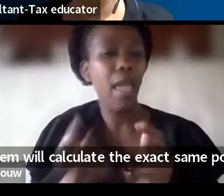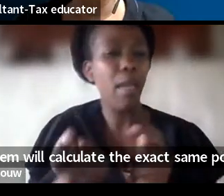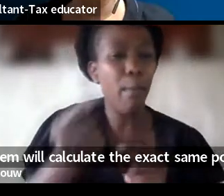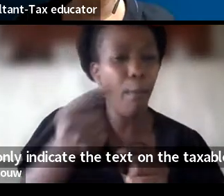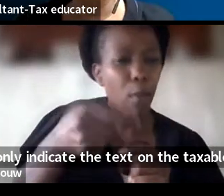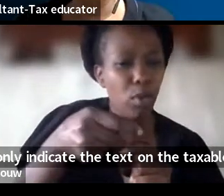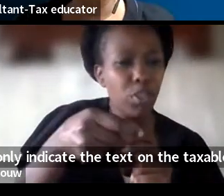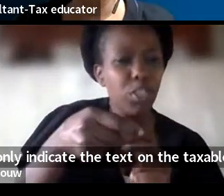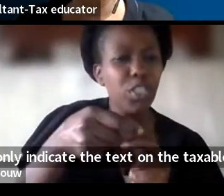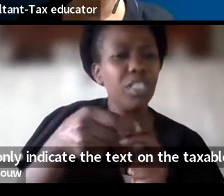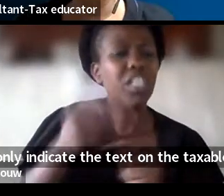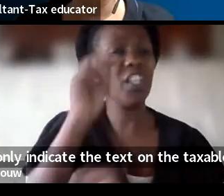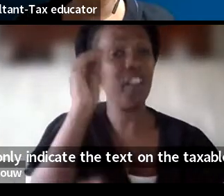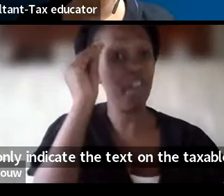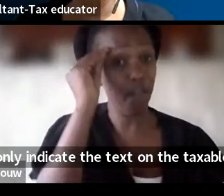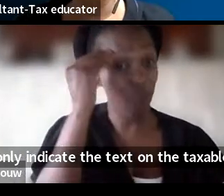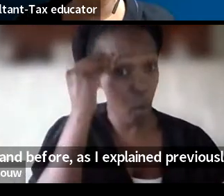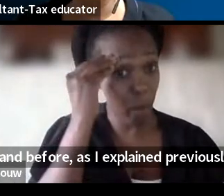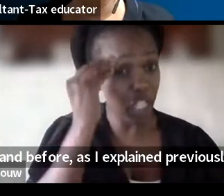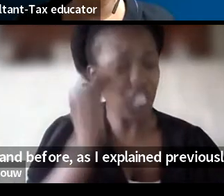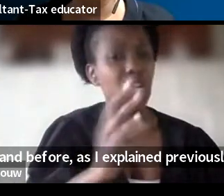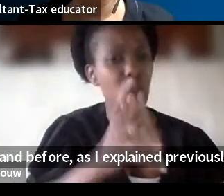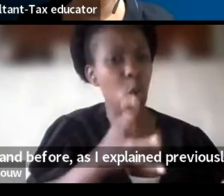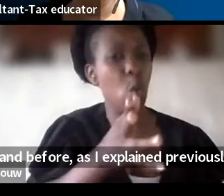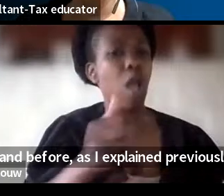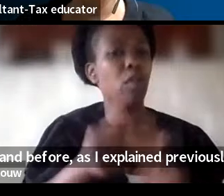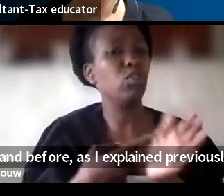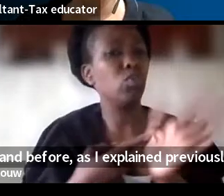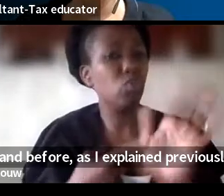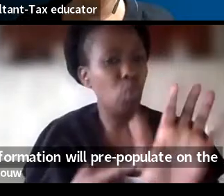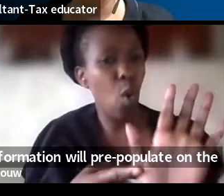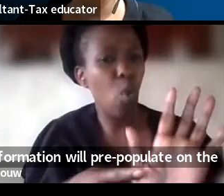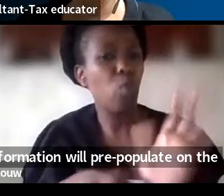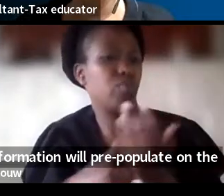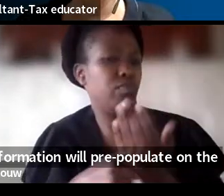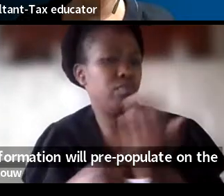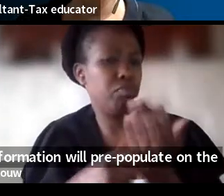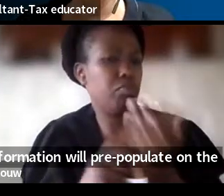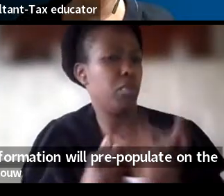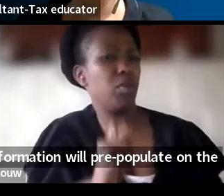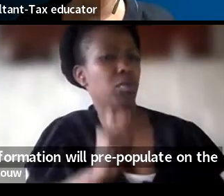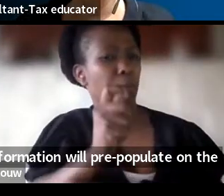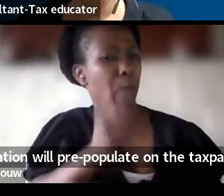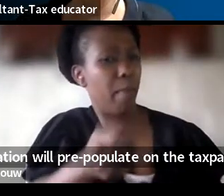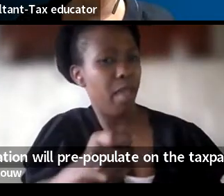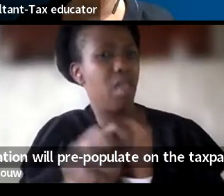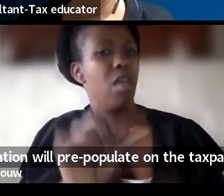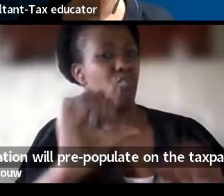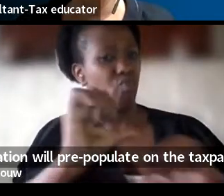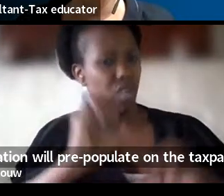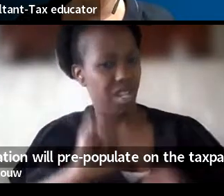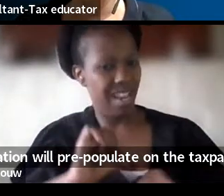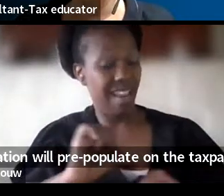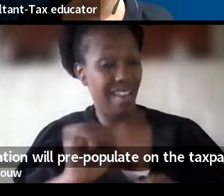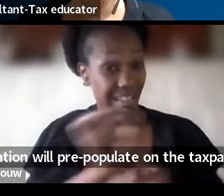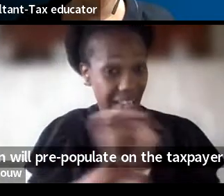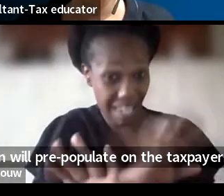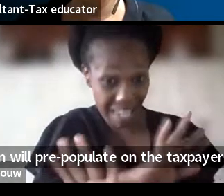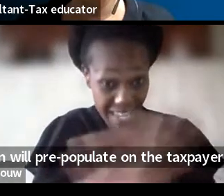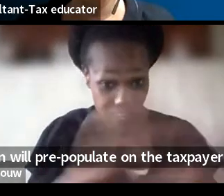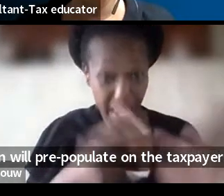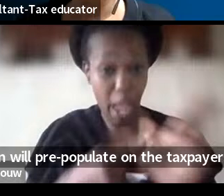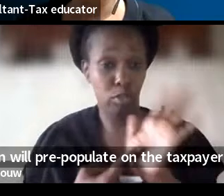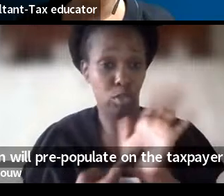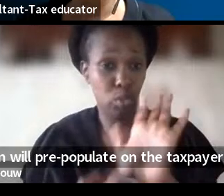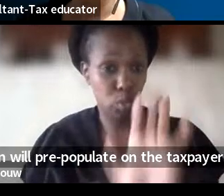pre-populate on the taxpayer's return indicating clearly to us the taxable, the SA taxable portion and the exemption